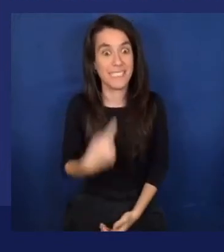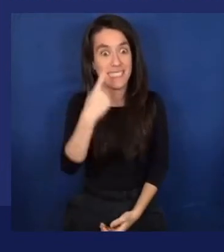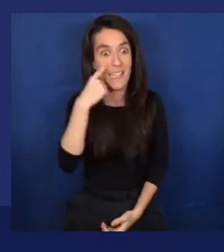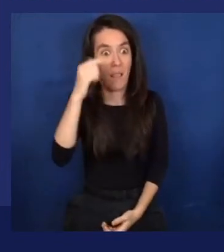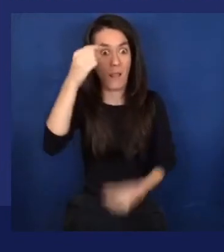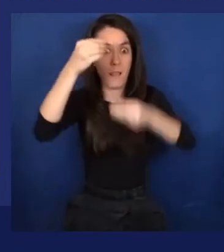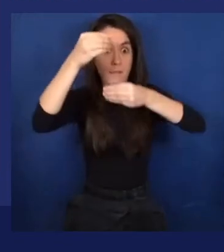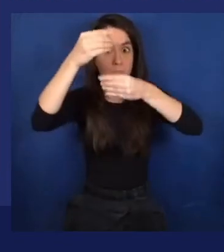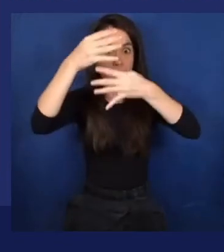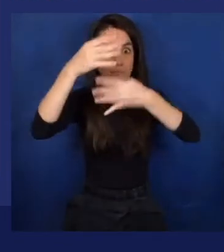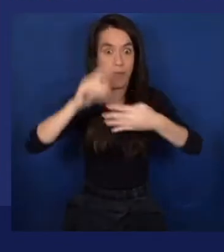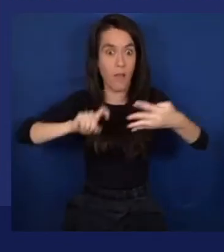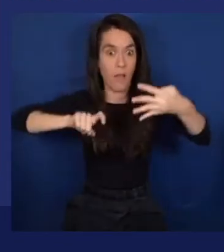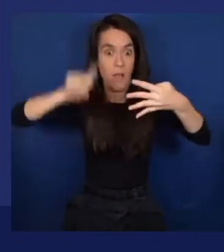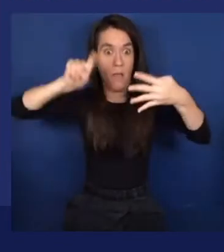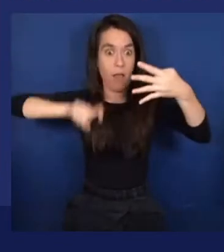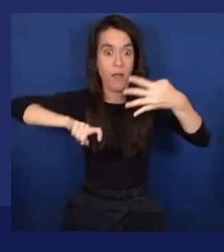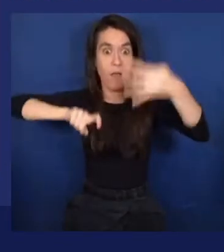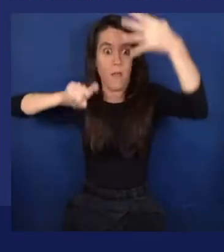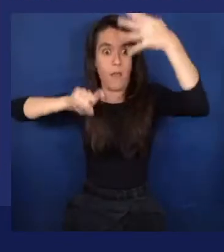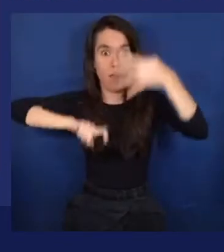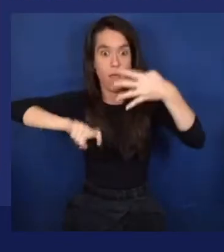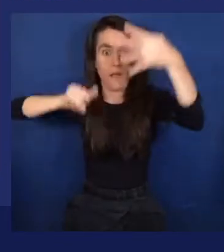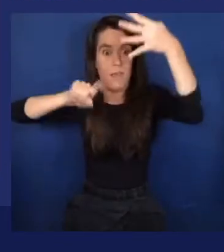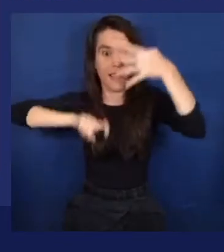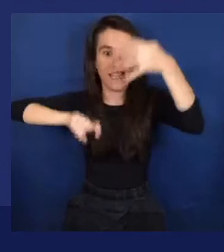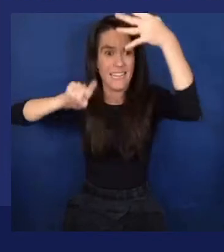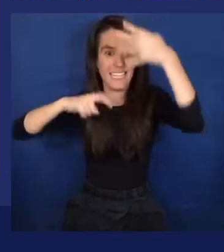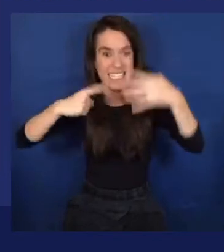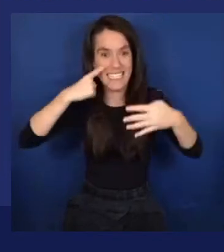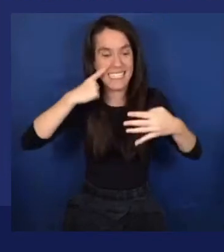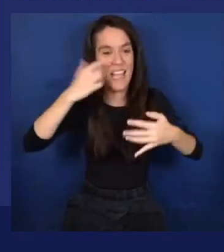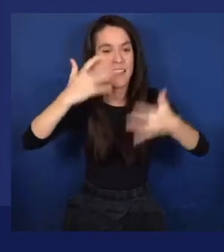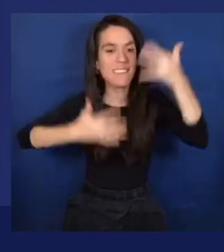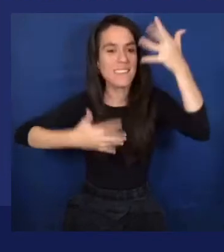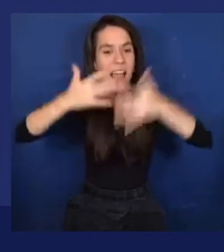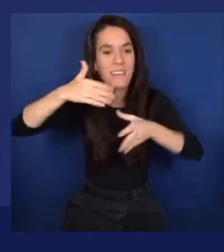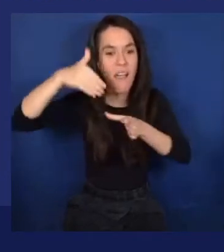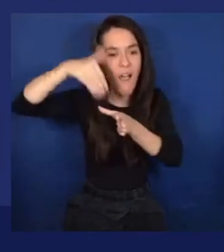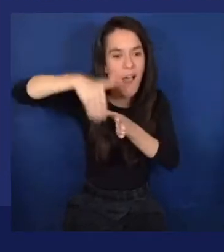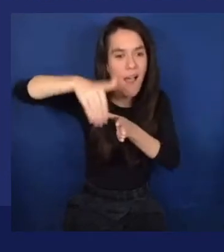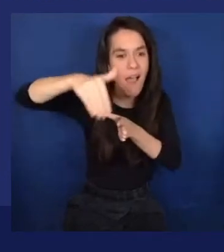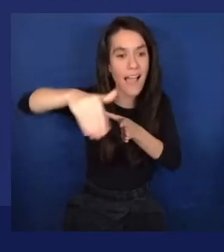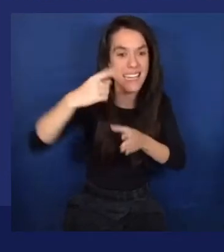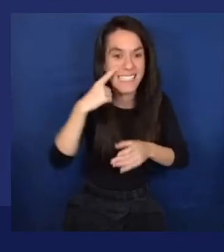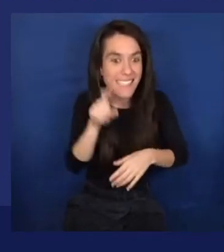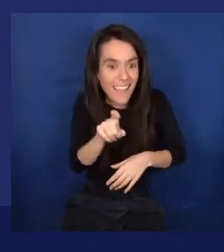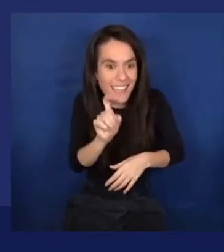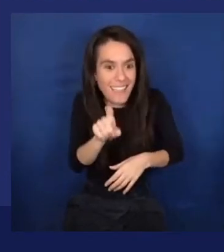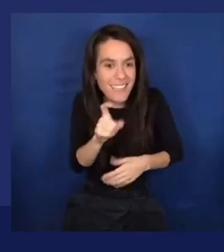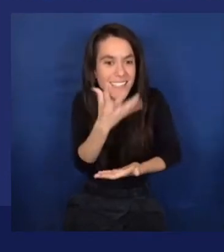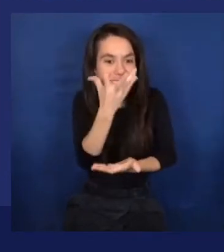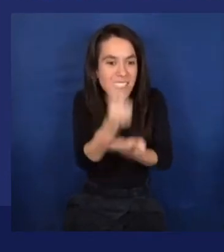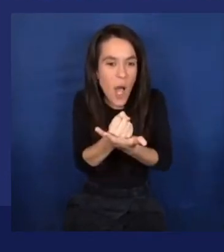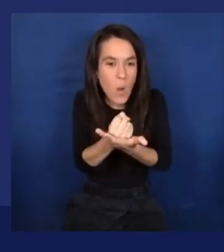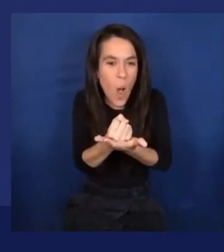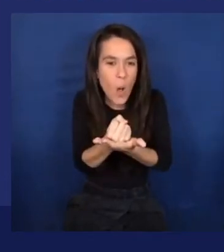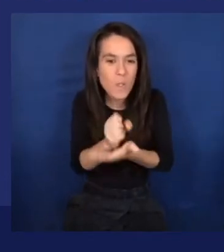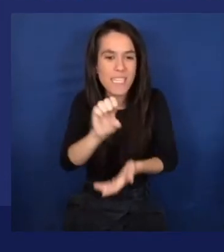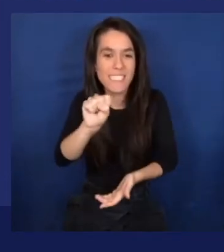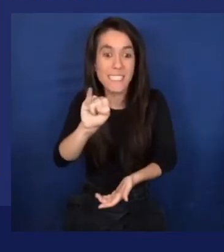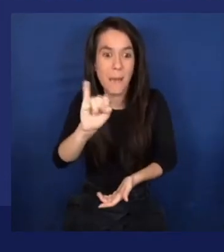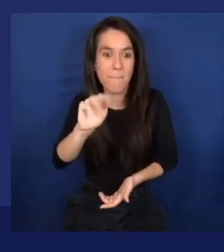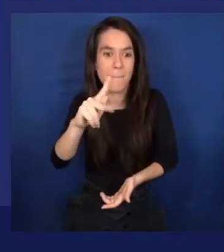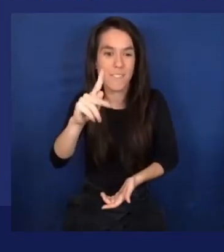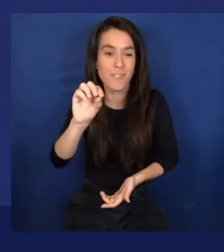the data set. So you will see this yourself. You have a Lego data set. Of course, I downloaded it